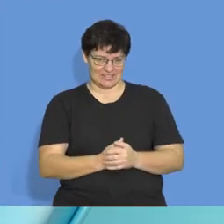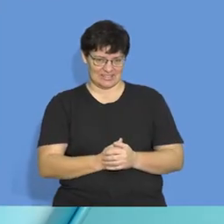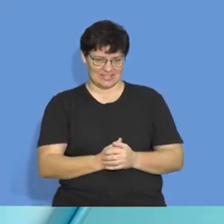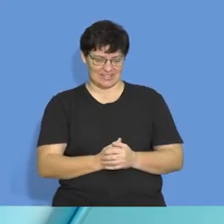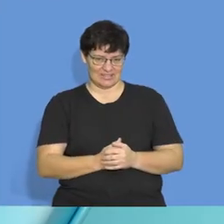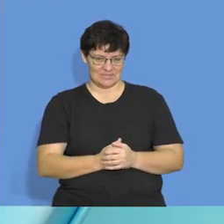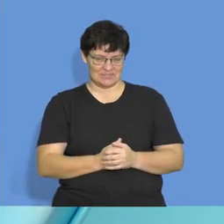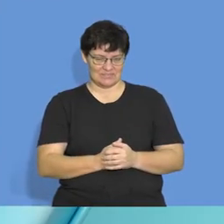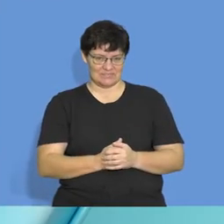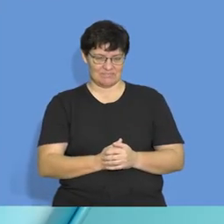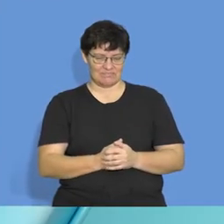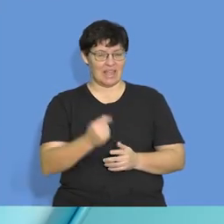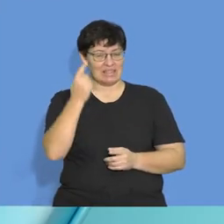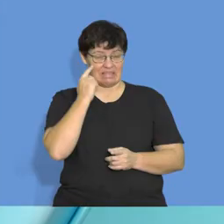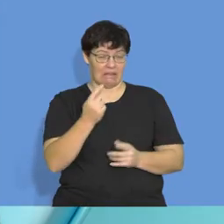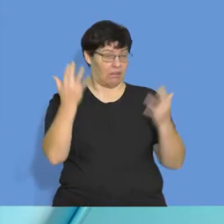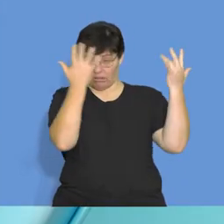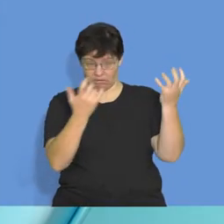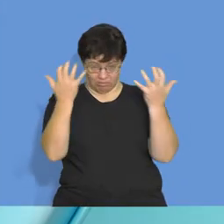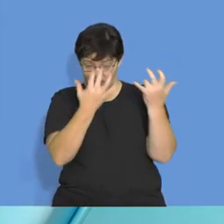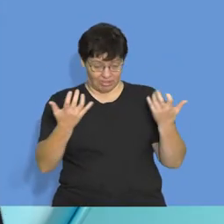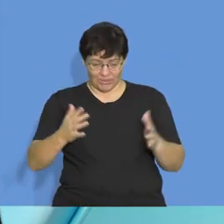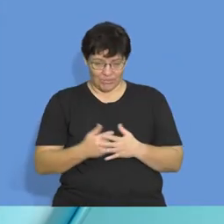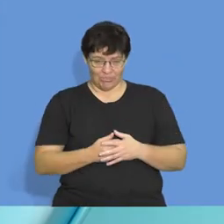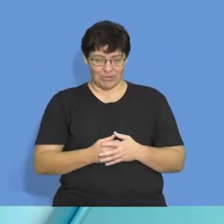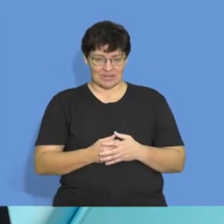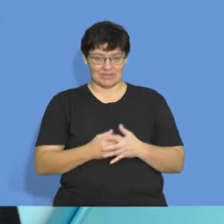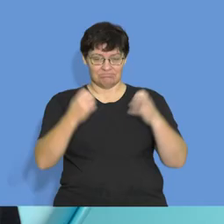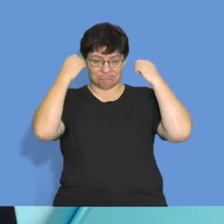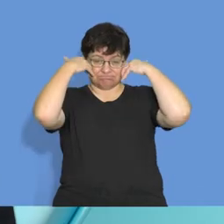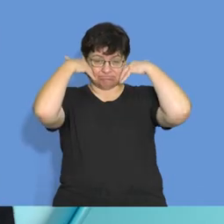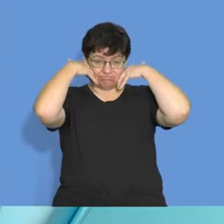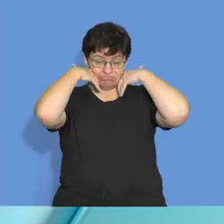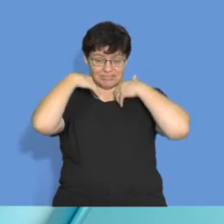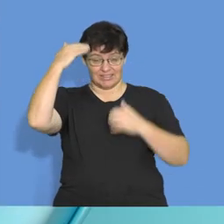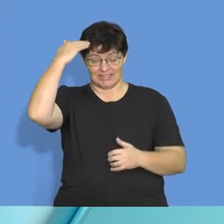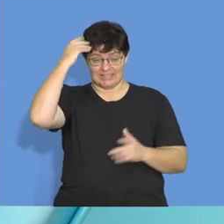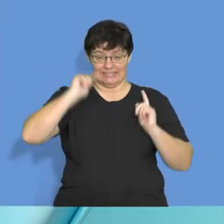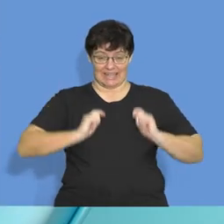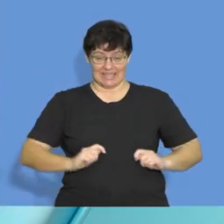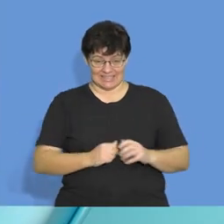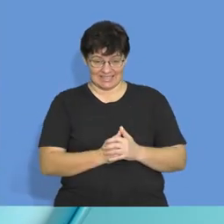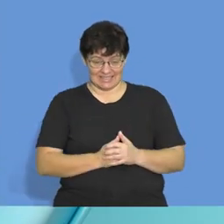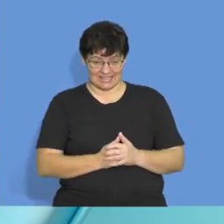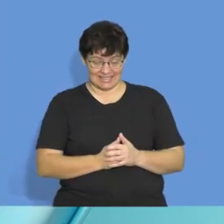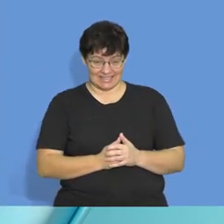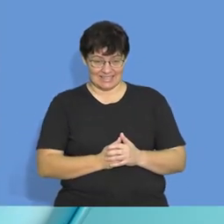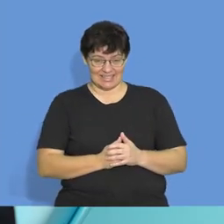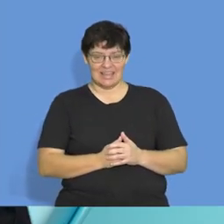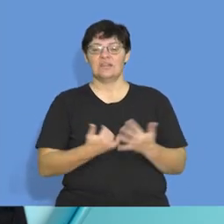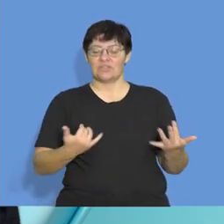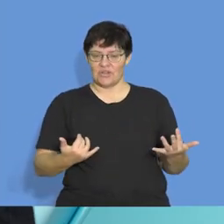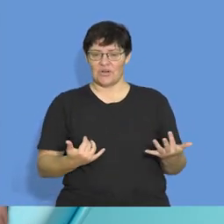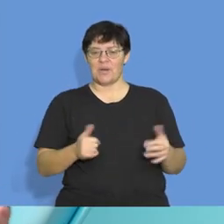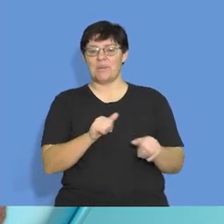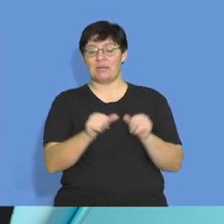I think a whole lot of calculations has caused a bit of tiring amongst all of us. Concentration